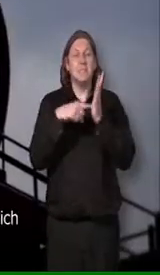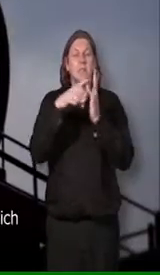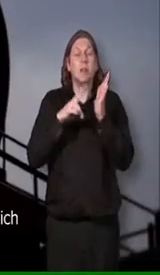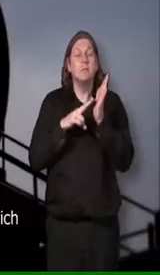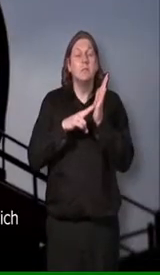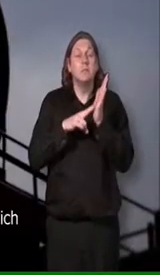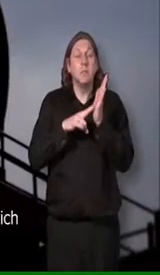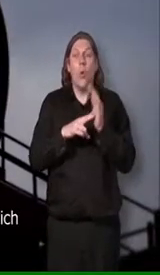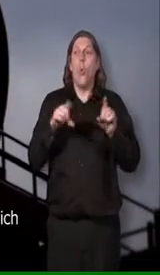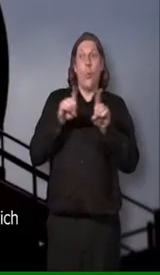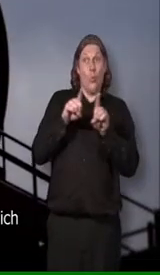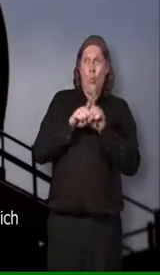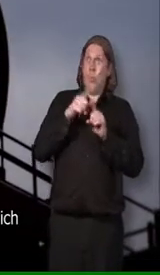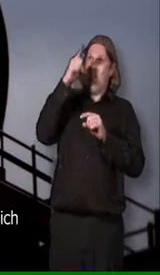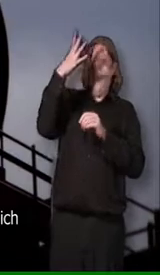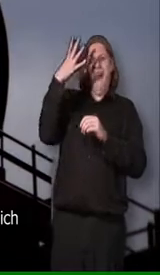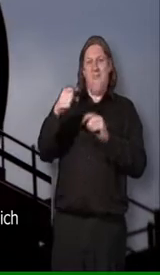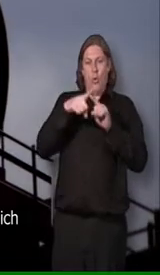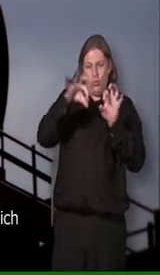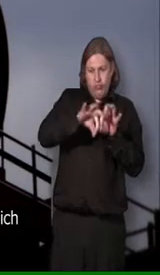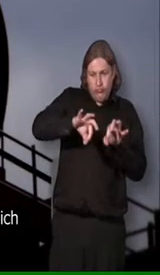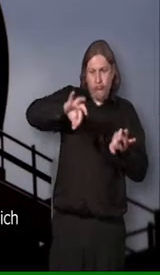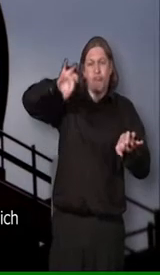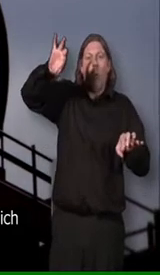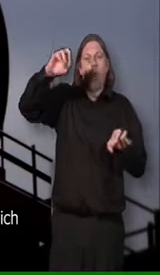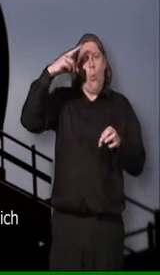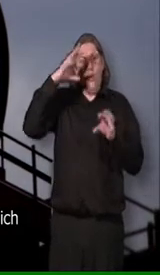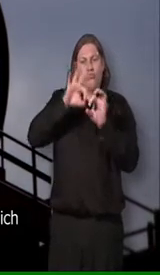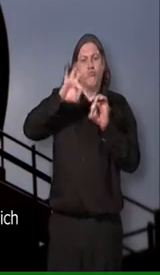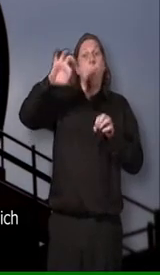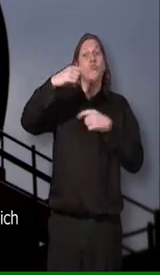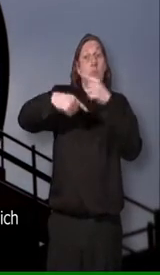On the rope drum we have two steel cable ropes which connect to the cages.